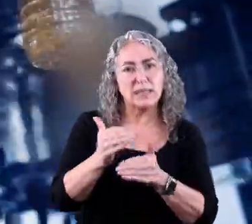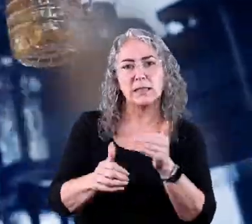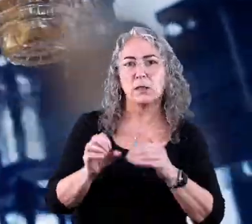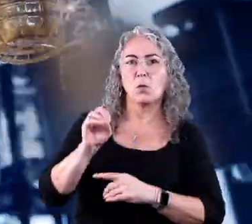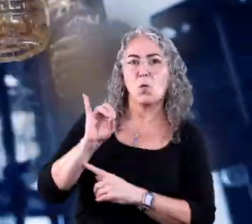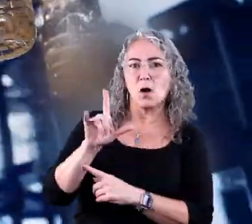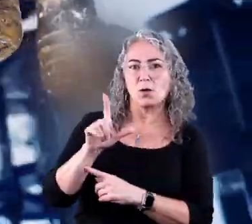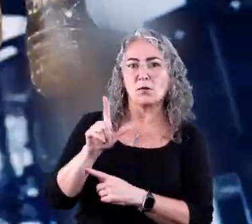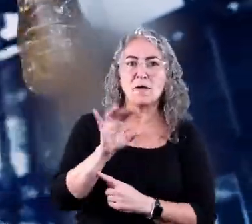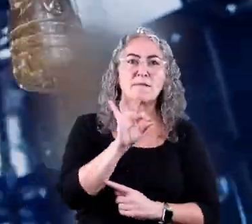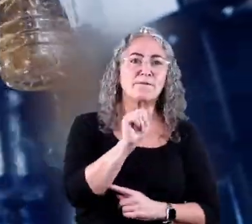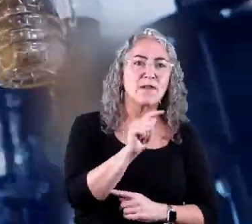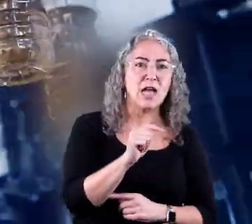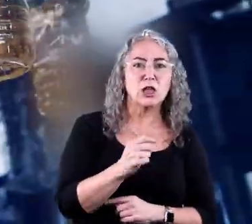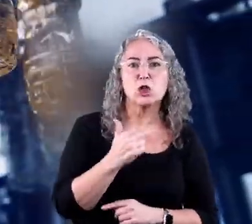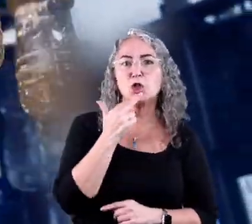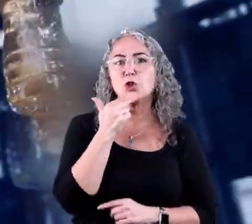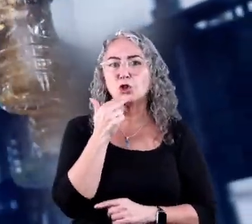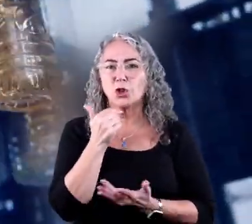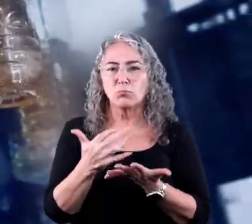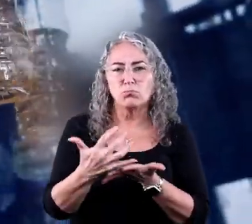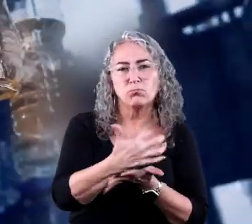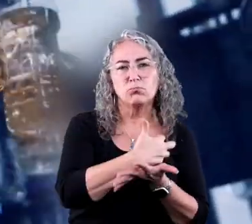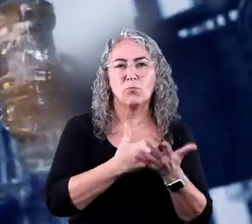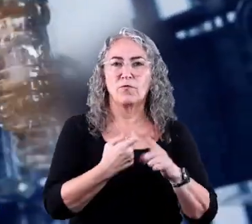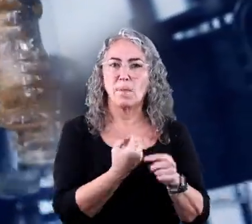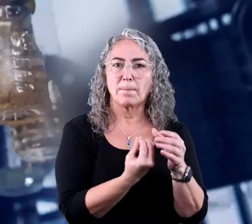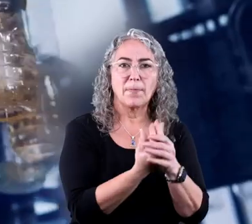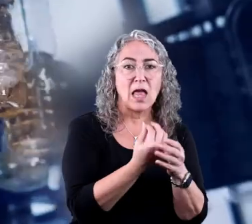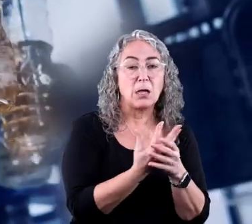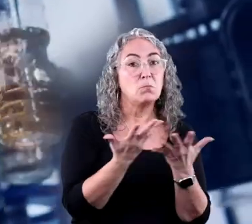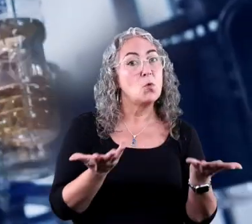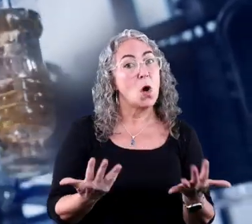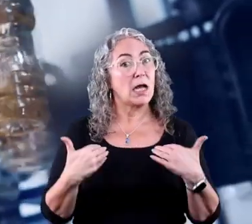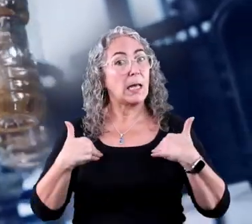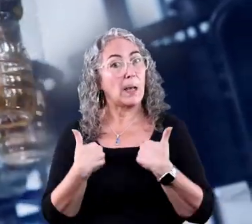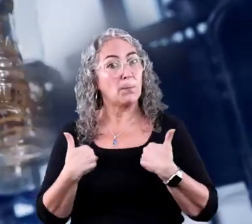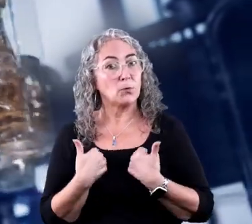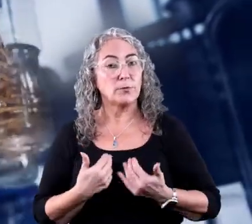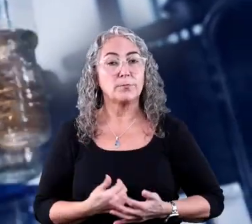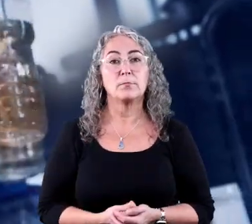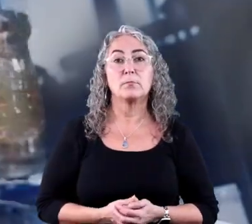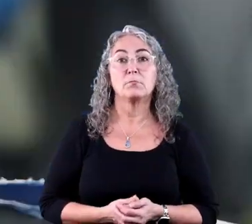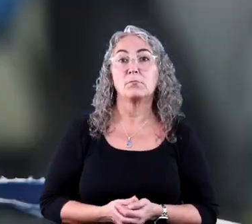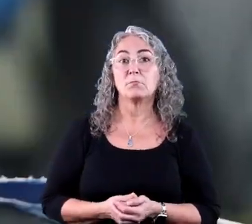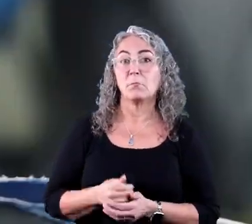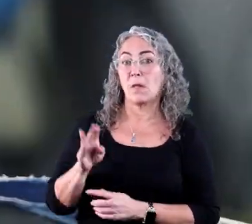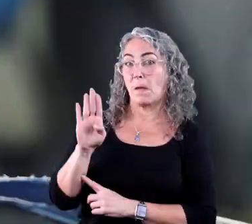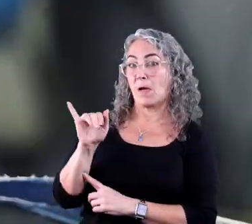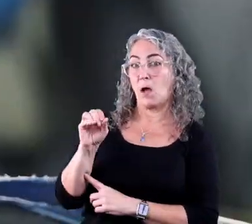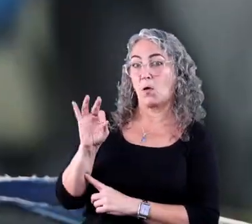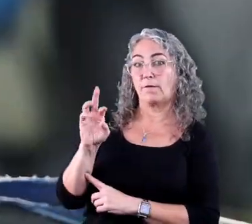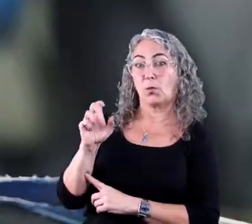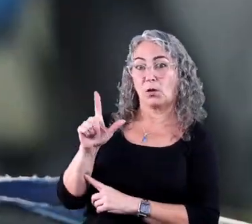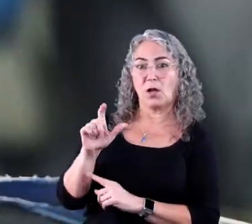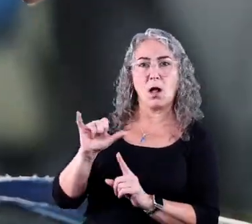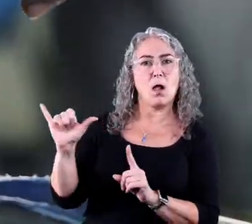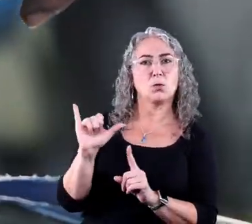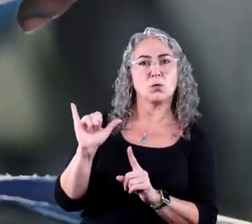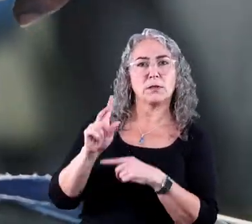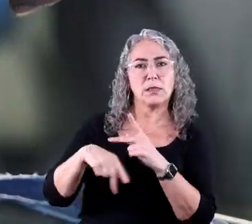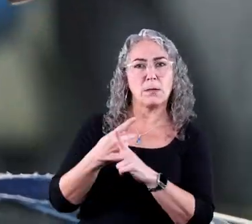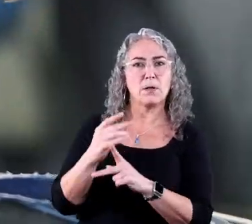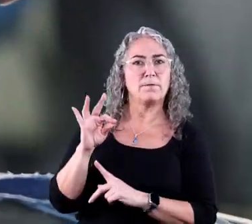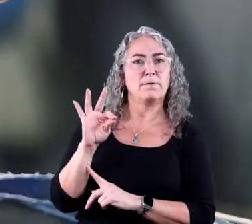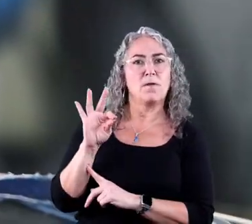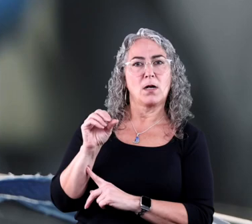by processing oil, fat, and sugar collected from plants or animals. Besides biofuel, there is another